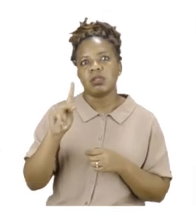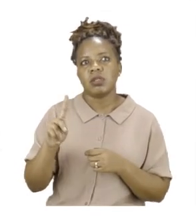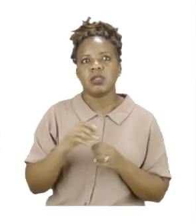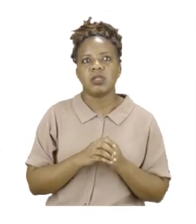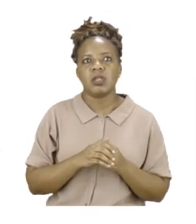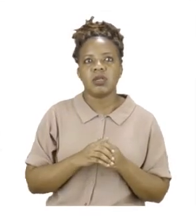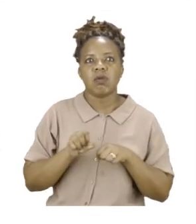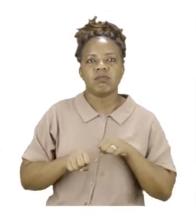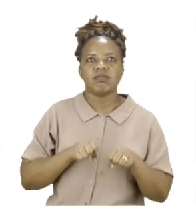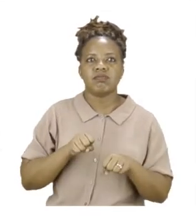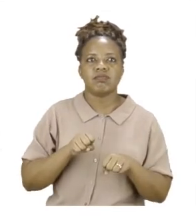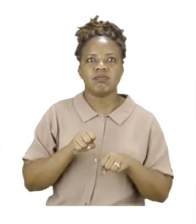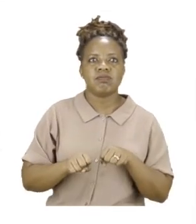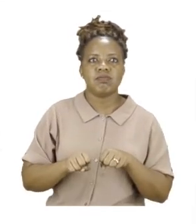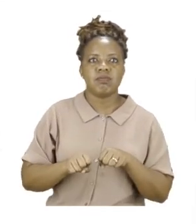aeroplane.